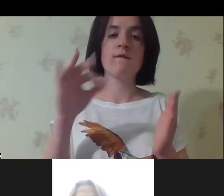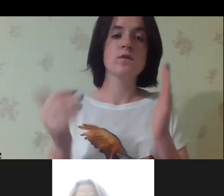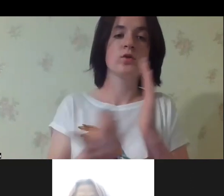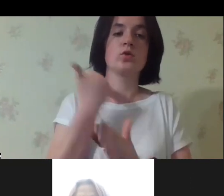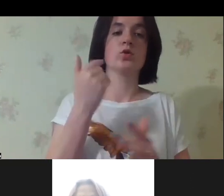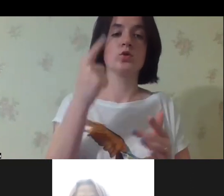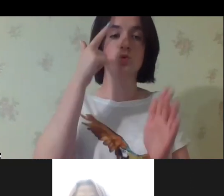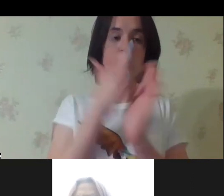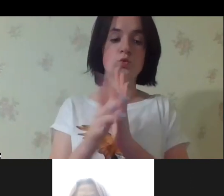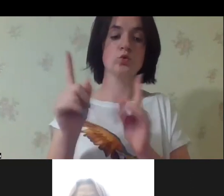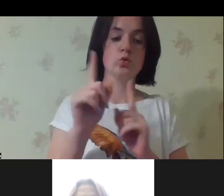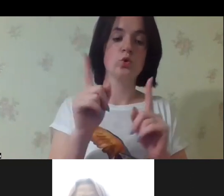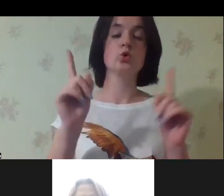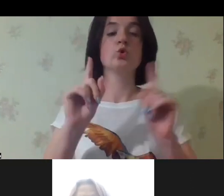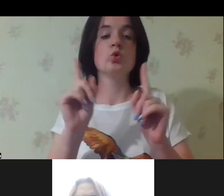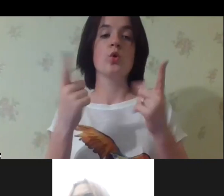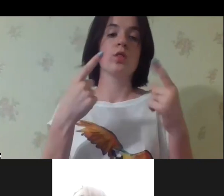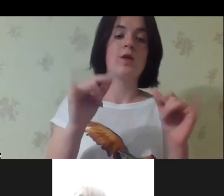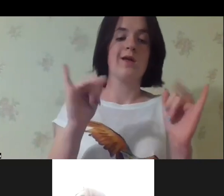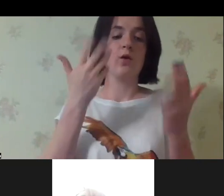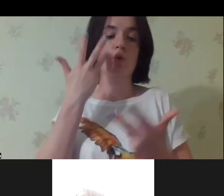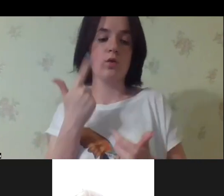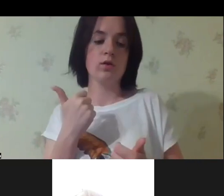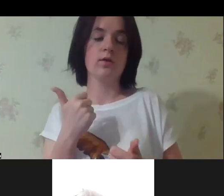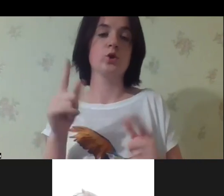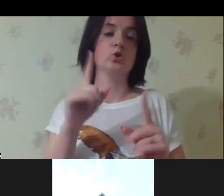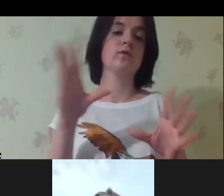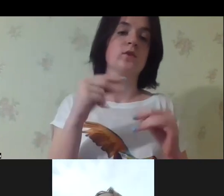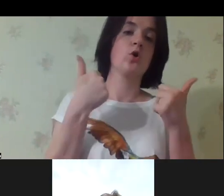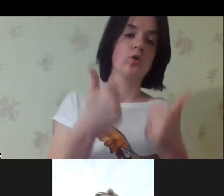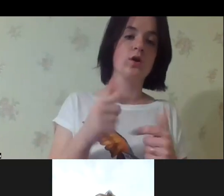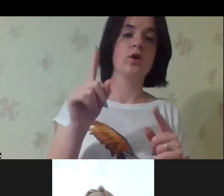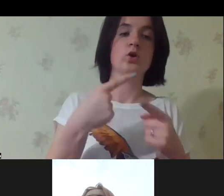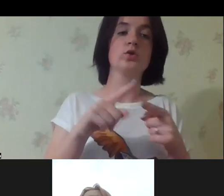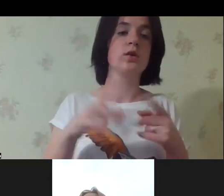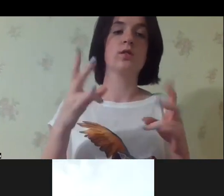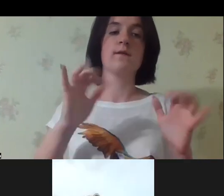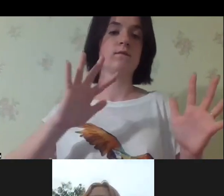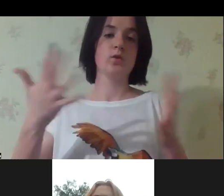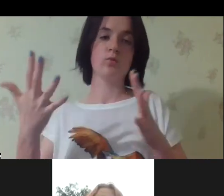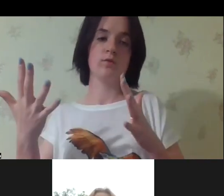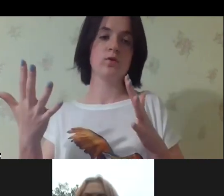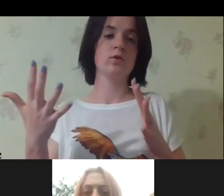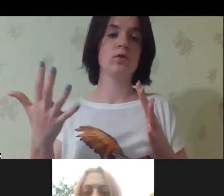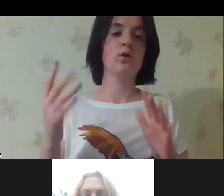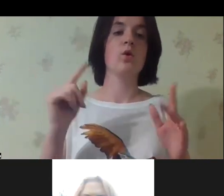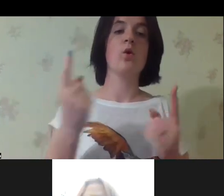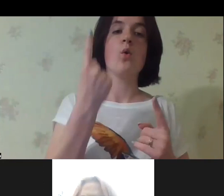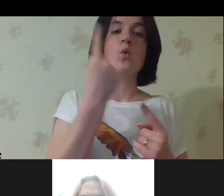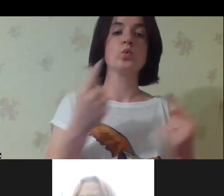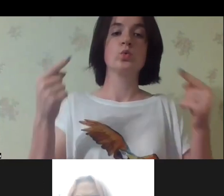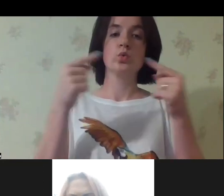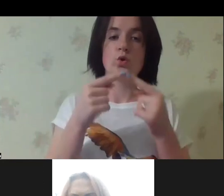social contract and we need to understand what is okay and what is not okay. And that